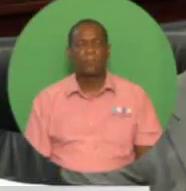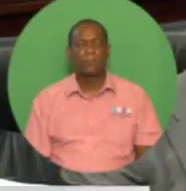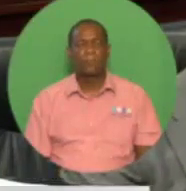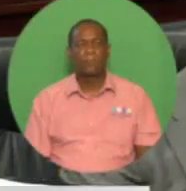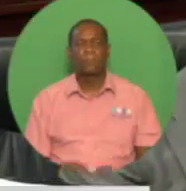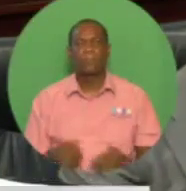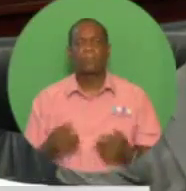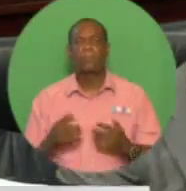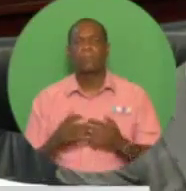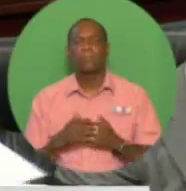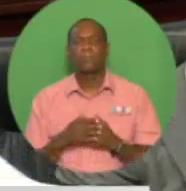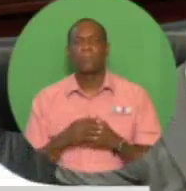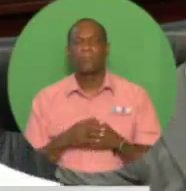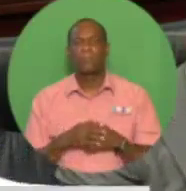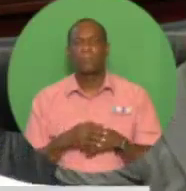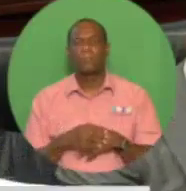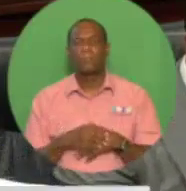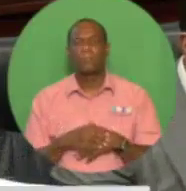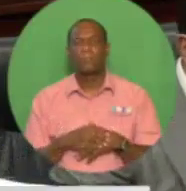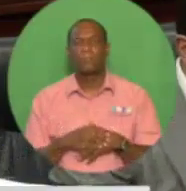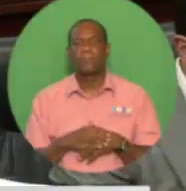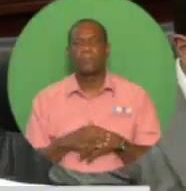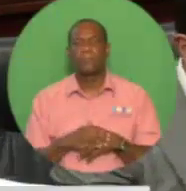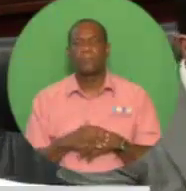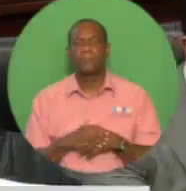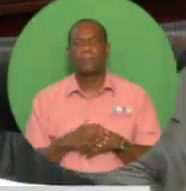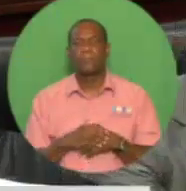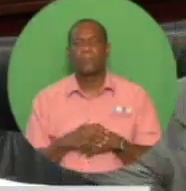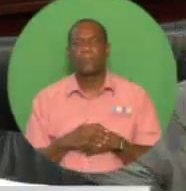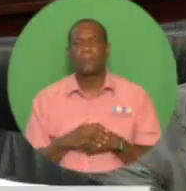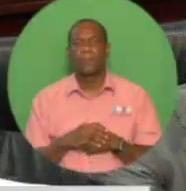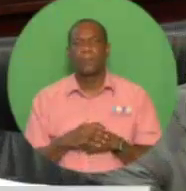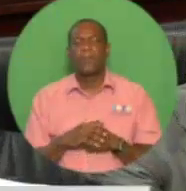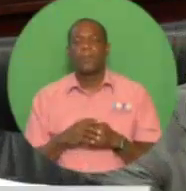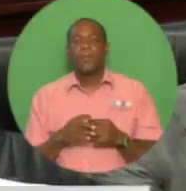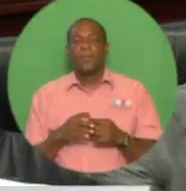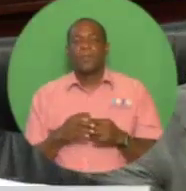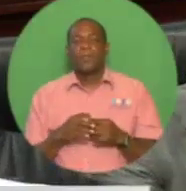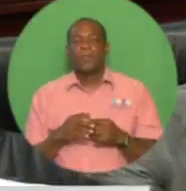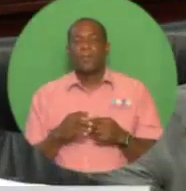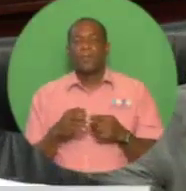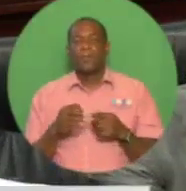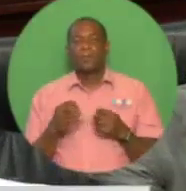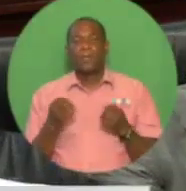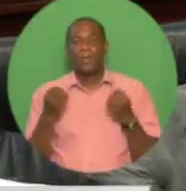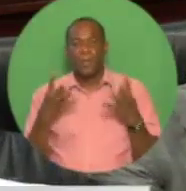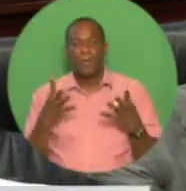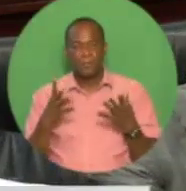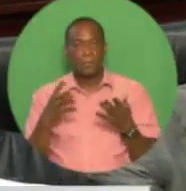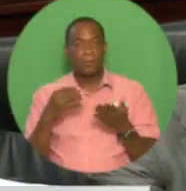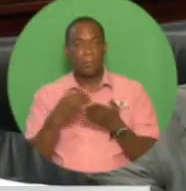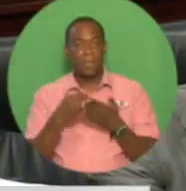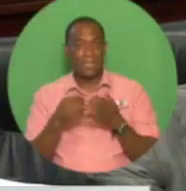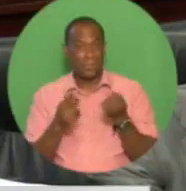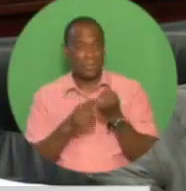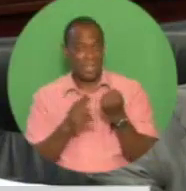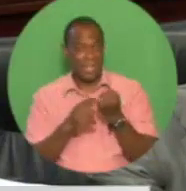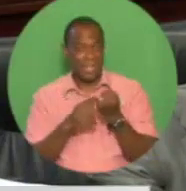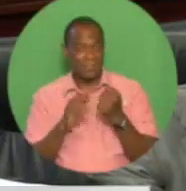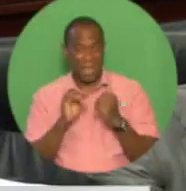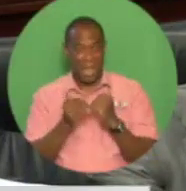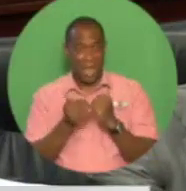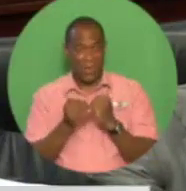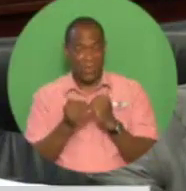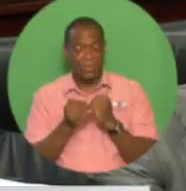which is being addressed through our fiscal consolidation program. This program is achieving the objective of consolidating